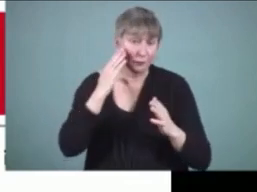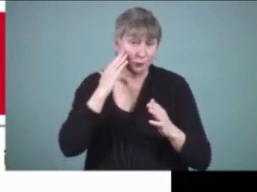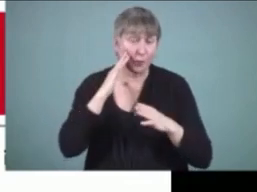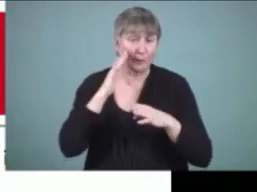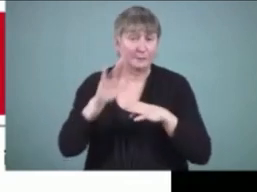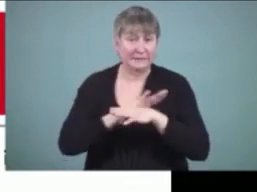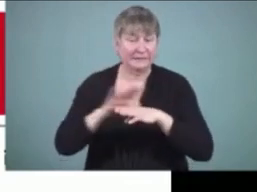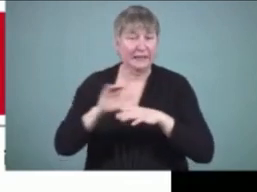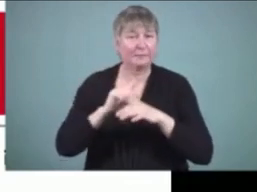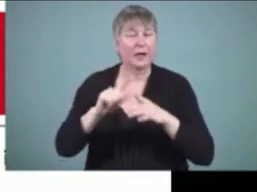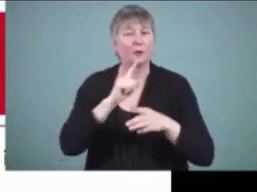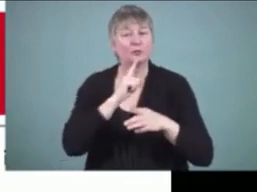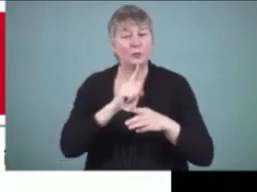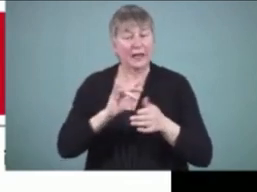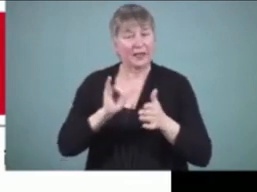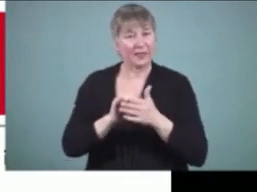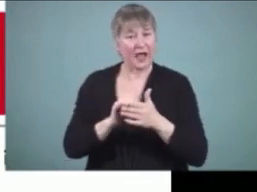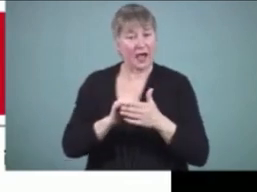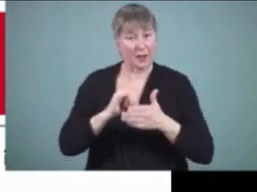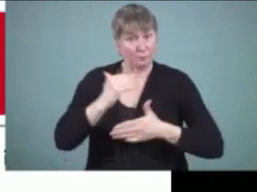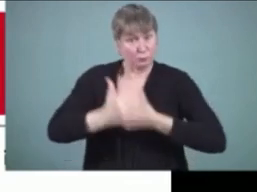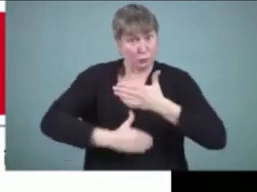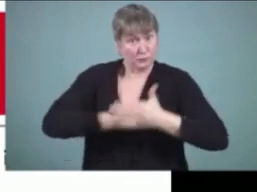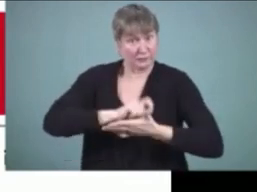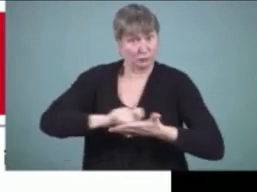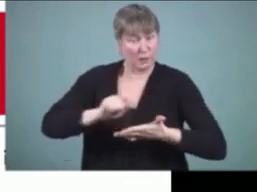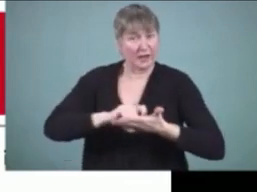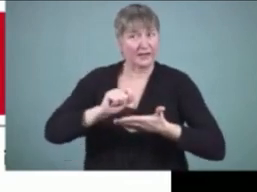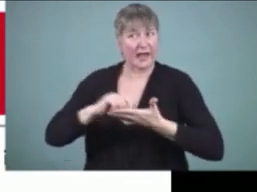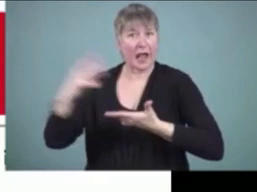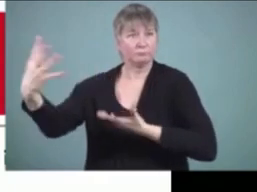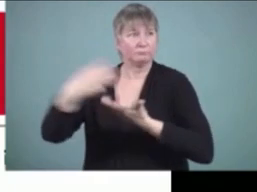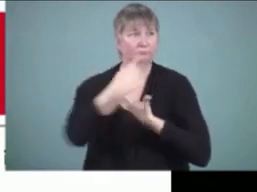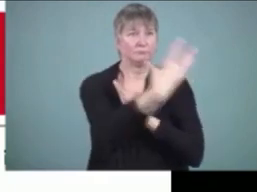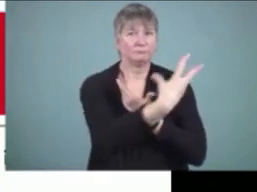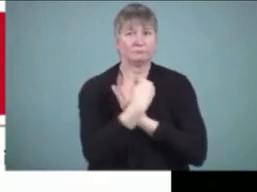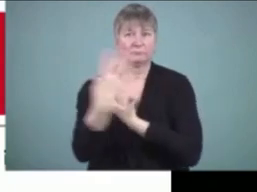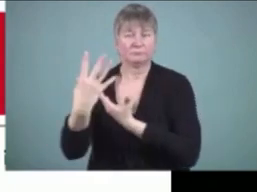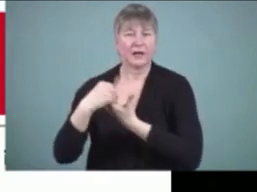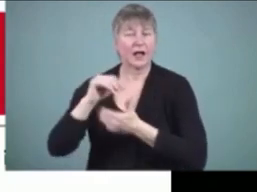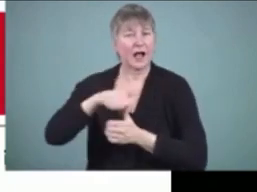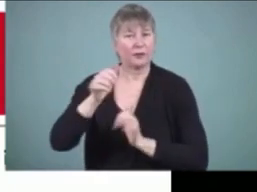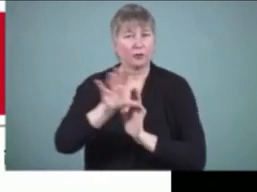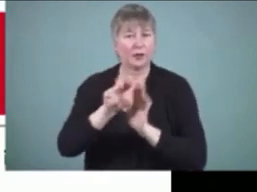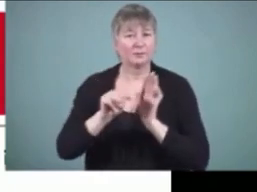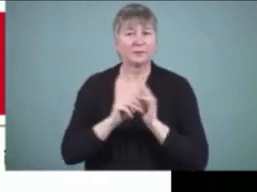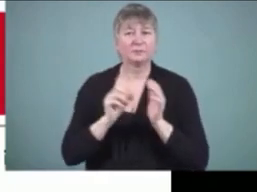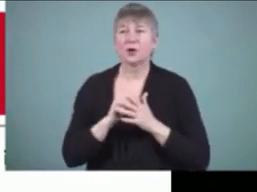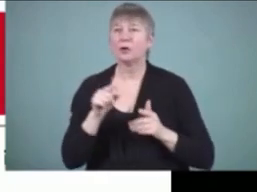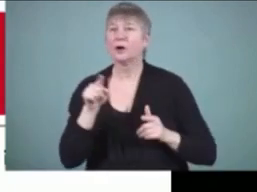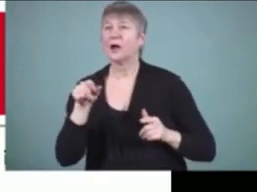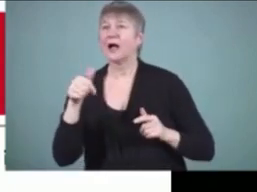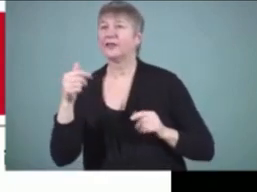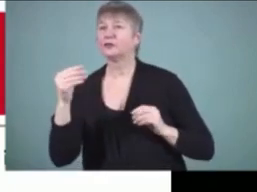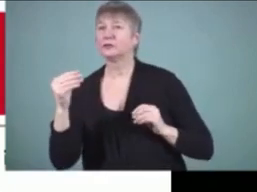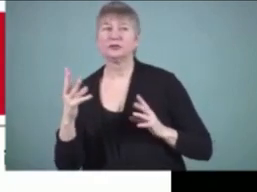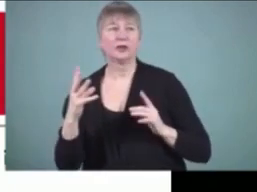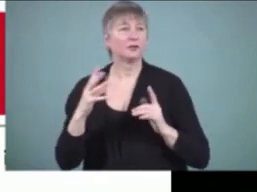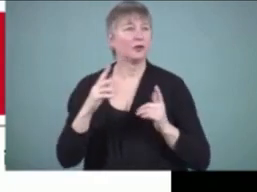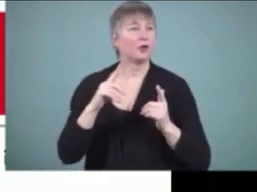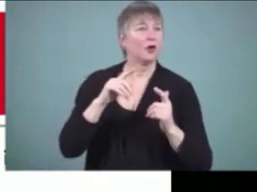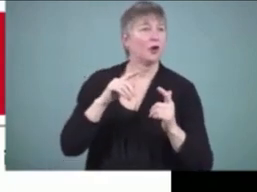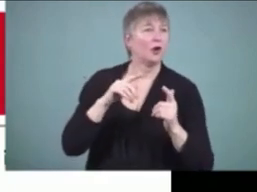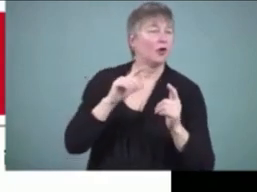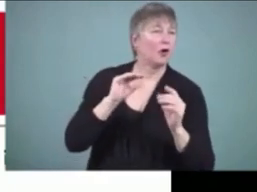curriculum within a process writing approach. So, you know, keeping your eye on whatever the mandated curriculum